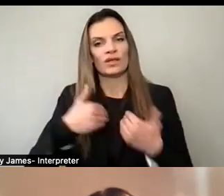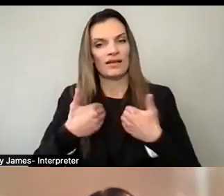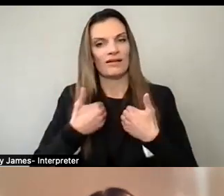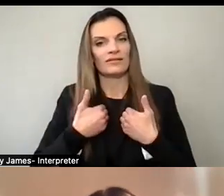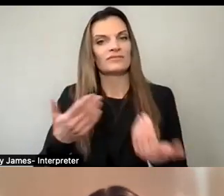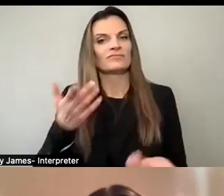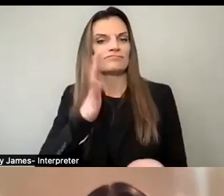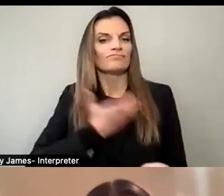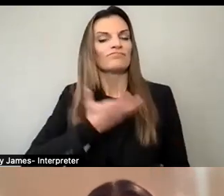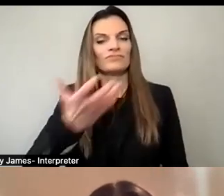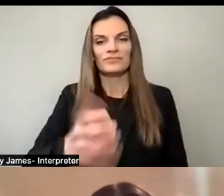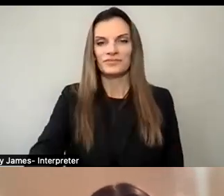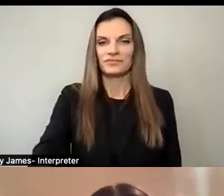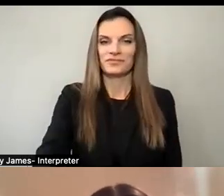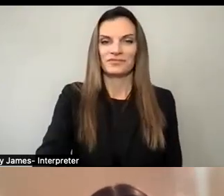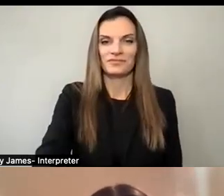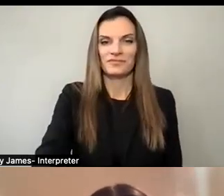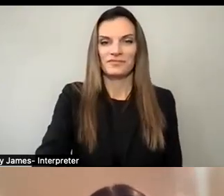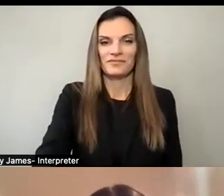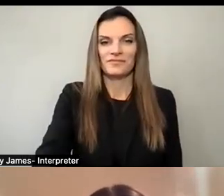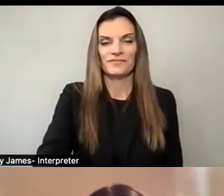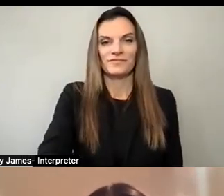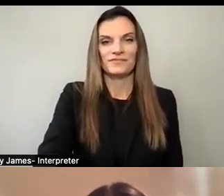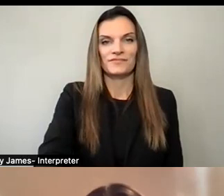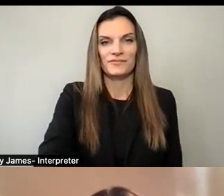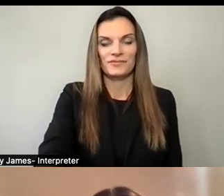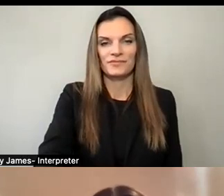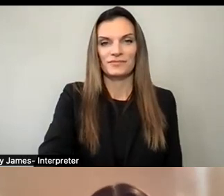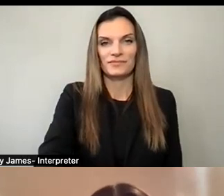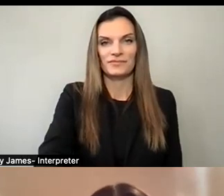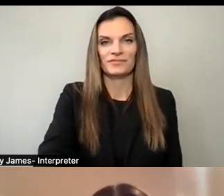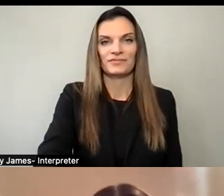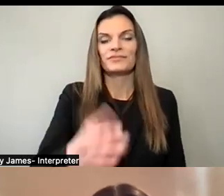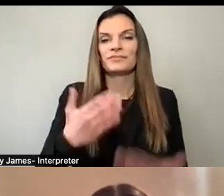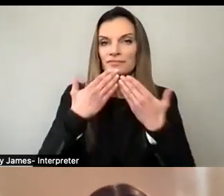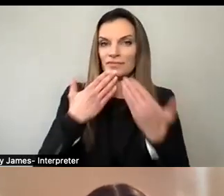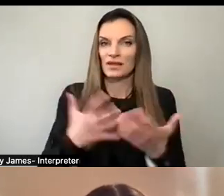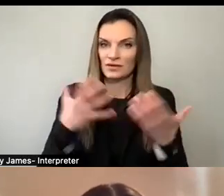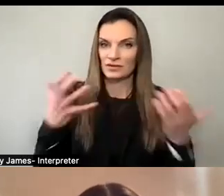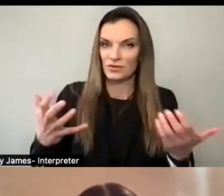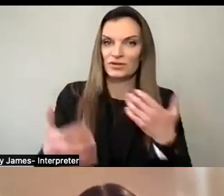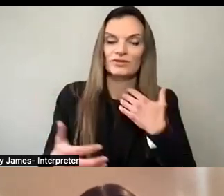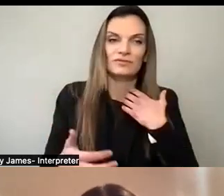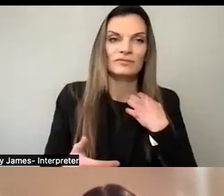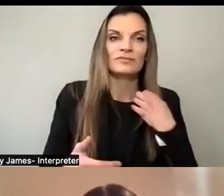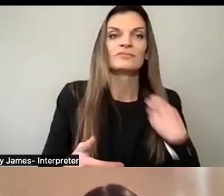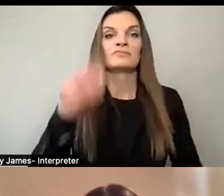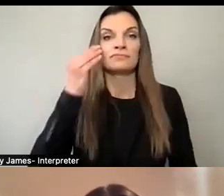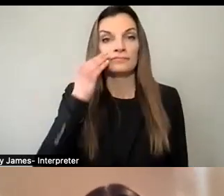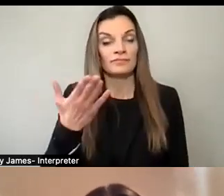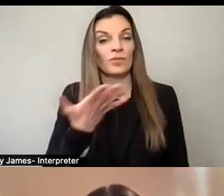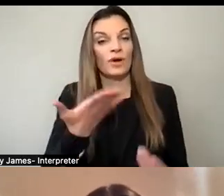Thank you. Thank you so much, Gigi. I just want to say a word about a recording policy.